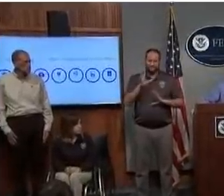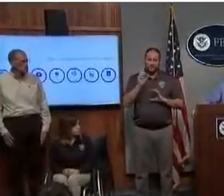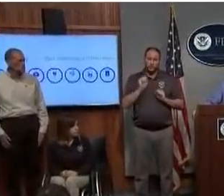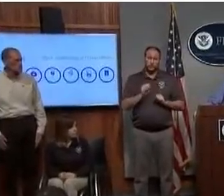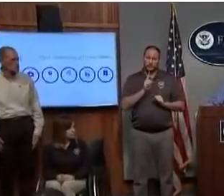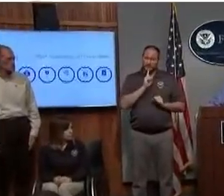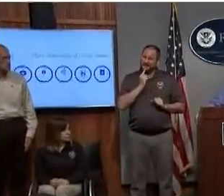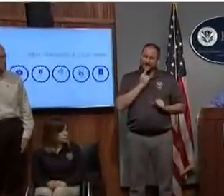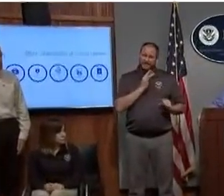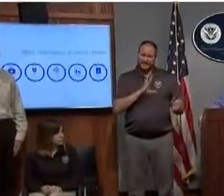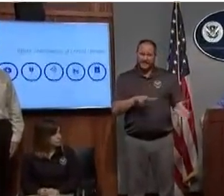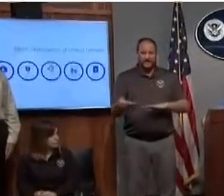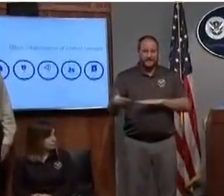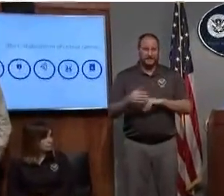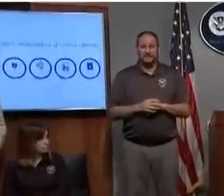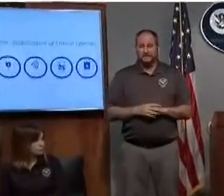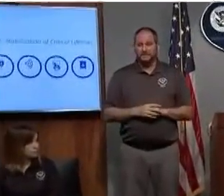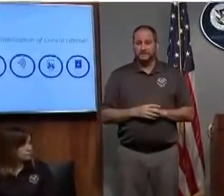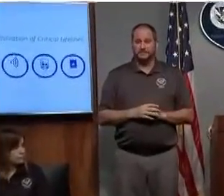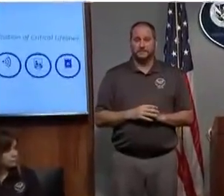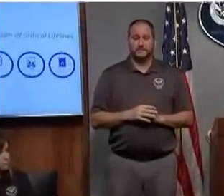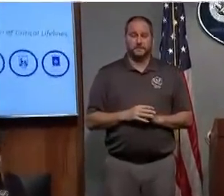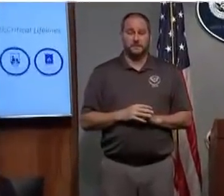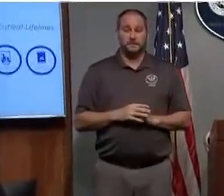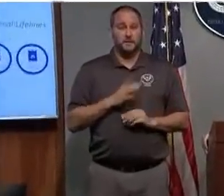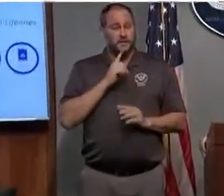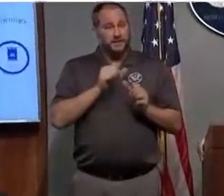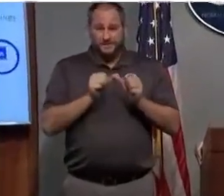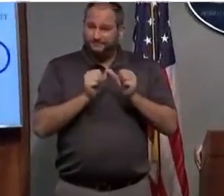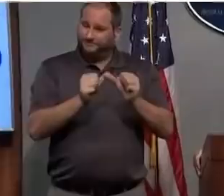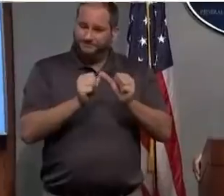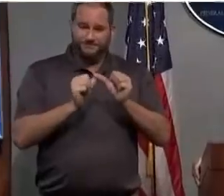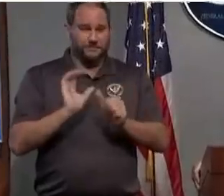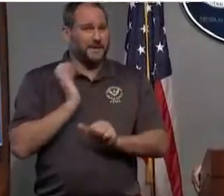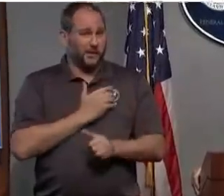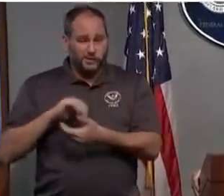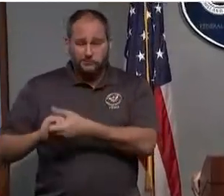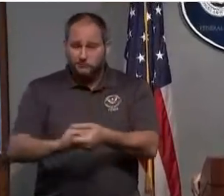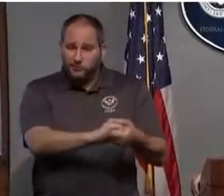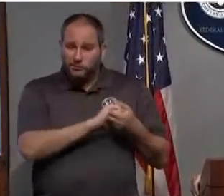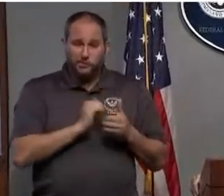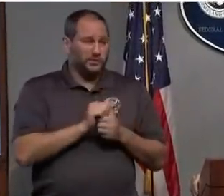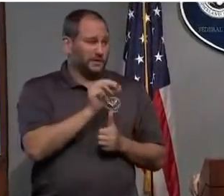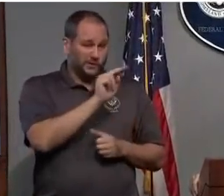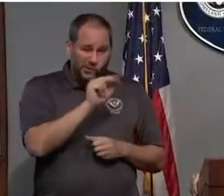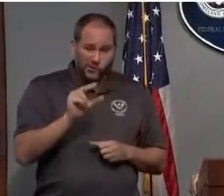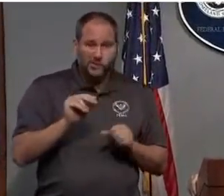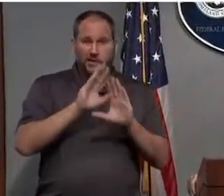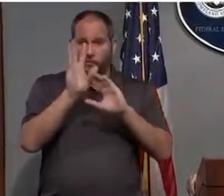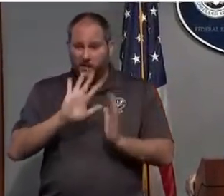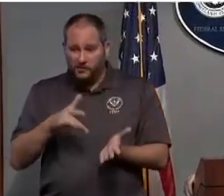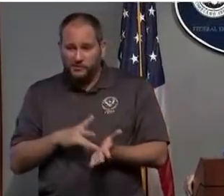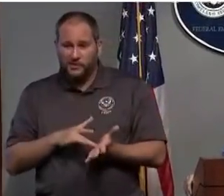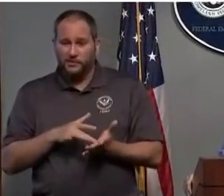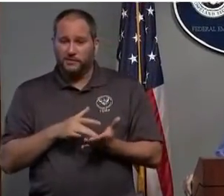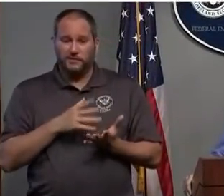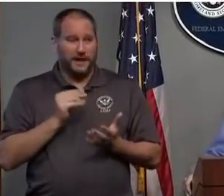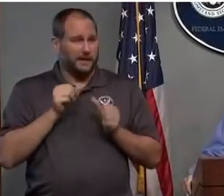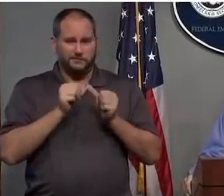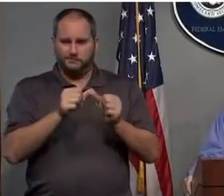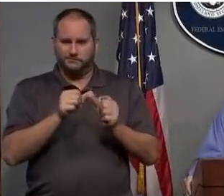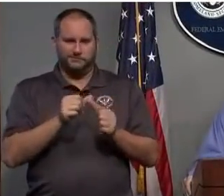and we'll continue to be as our partners at NOAA and the Weather Center just briefed. This is not the end of it.